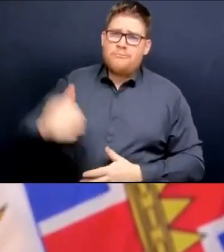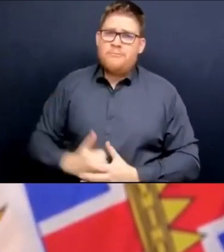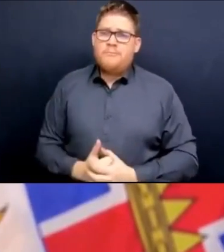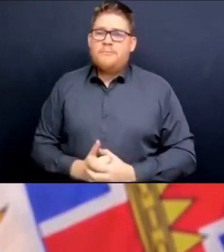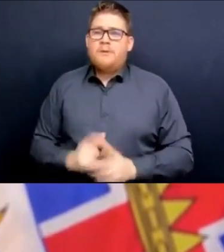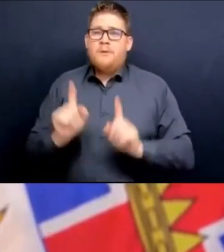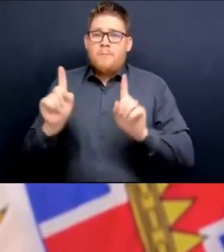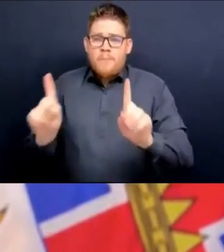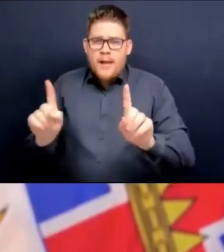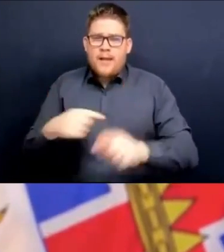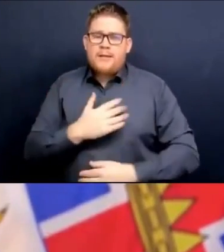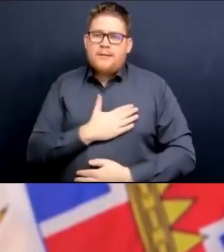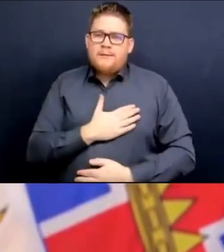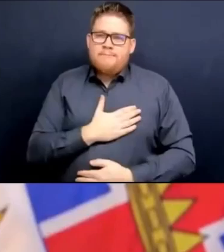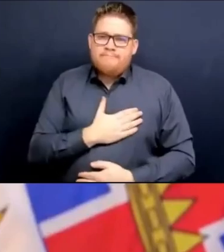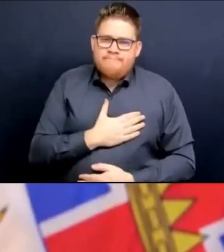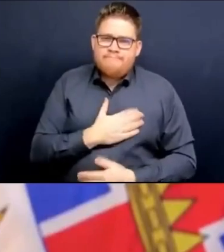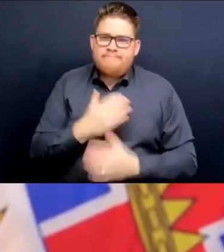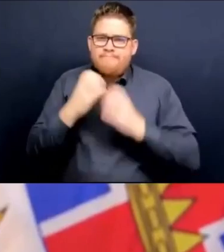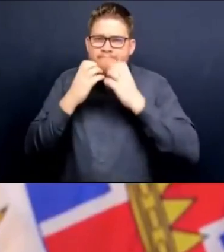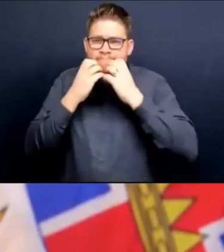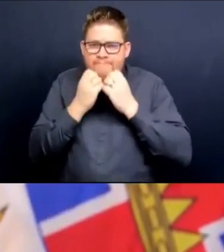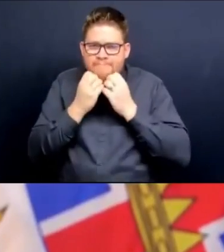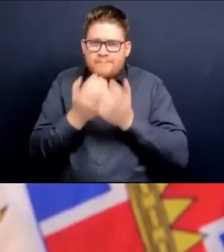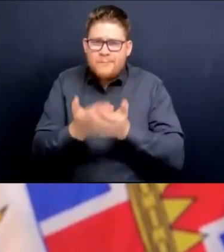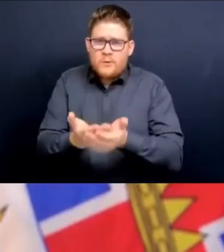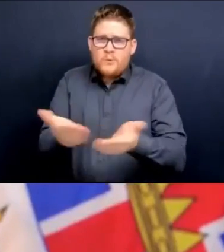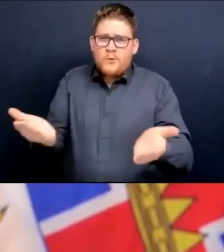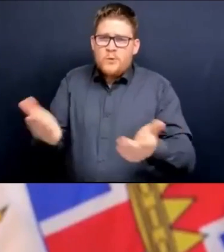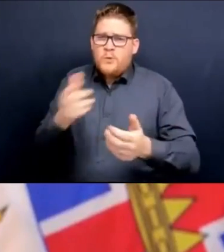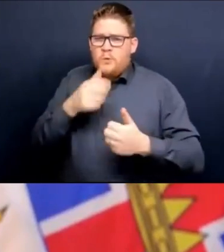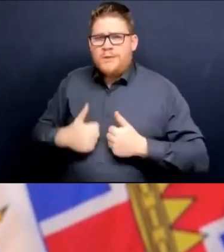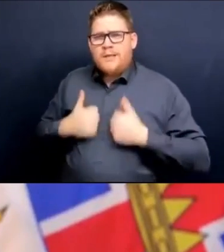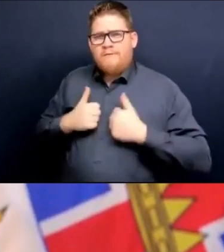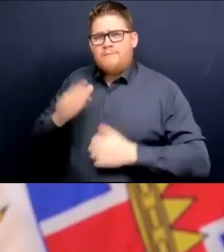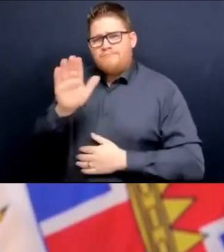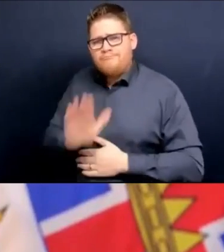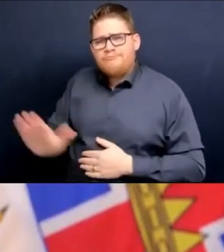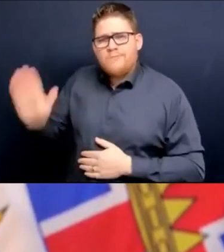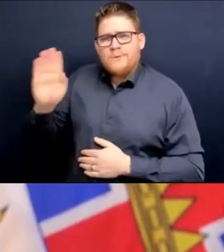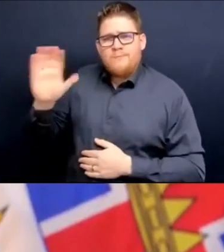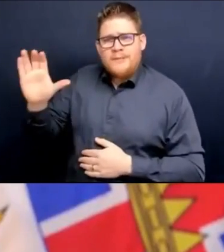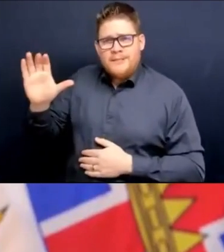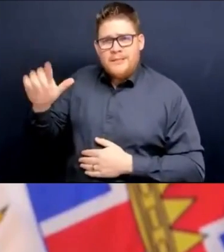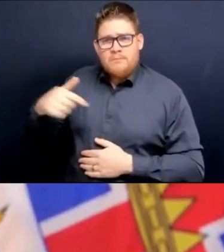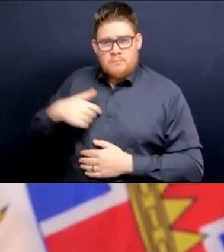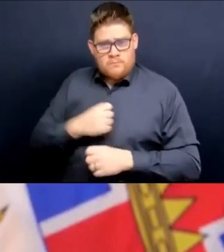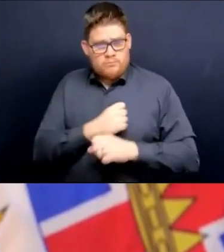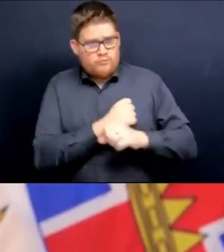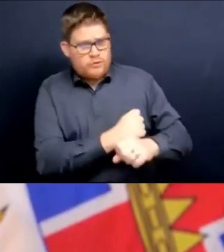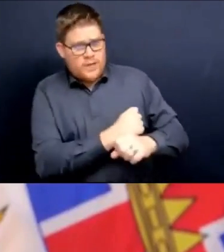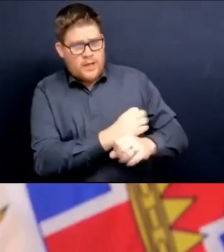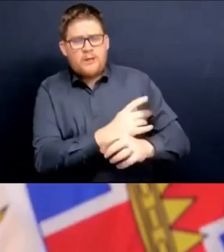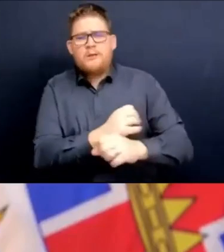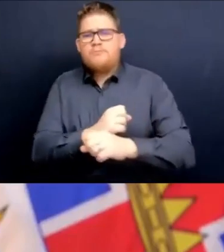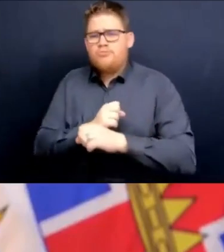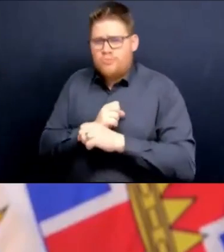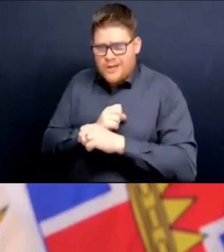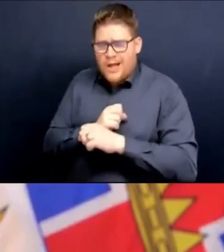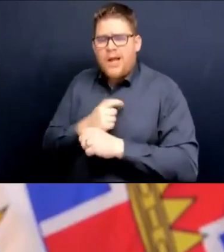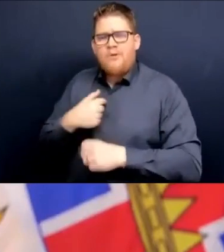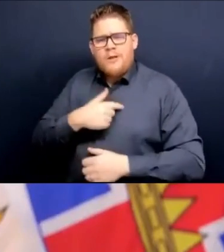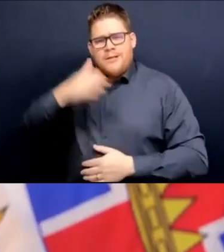and British Columbia who has stepped up and done what we needed to do to protect each other, to protect ourselves, to protect our